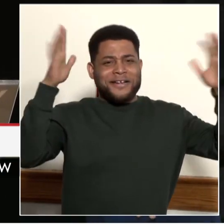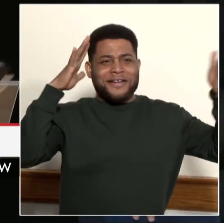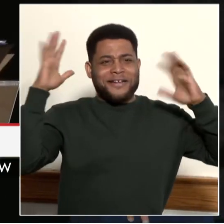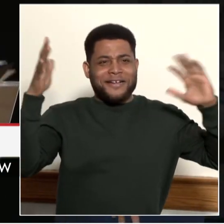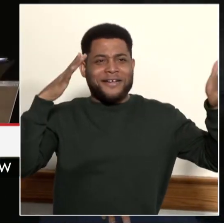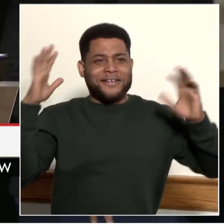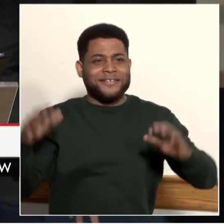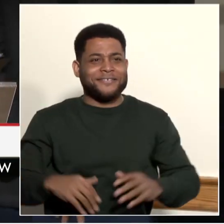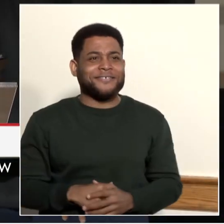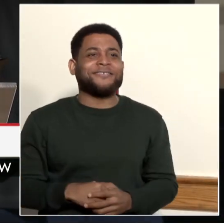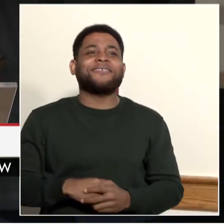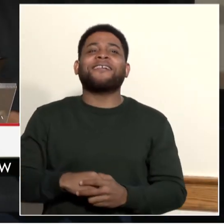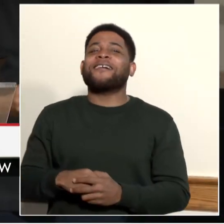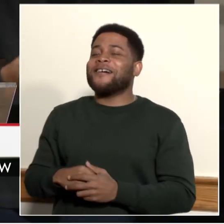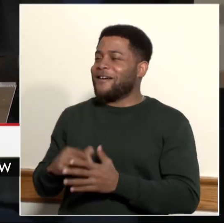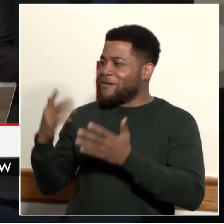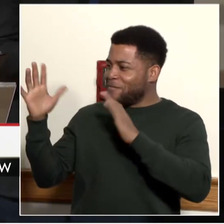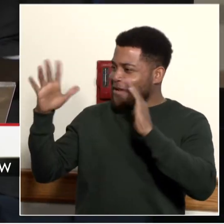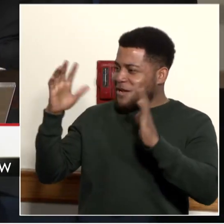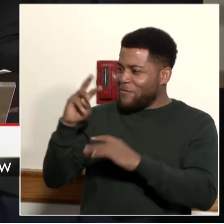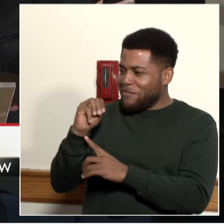Let's hear it for Malik.